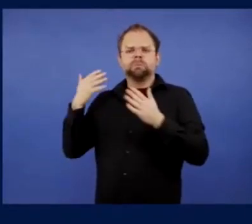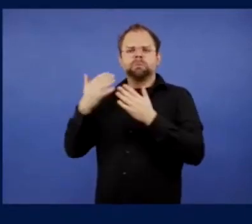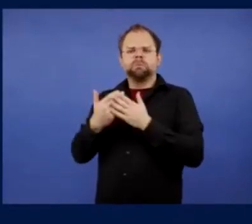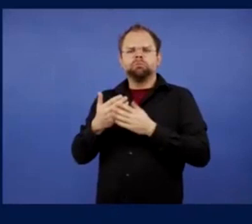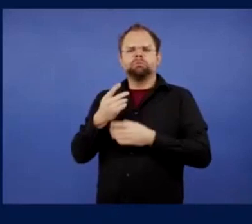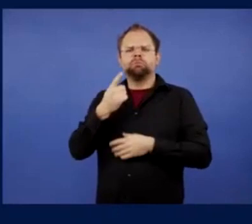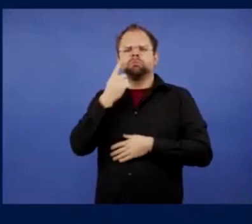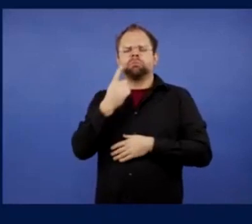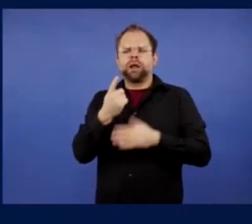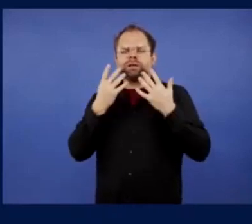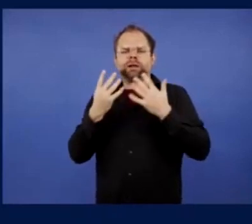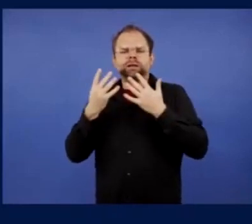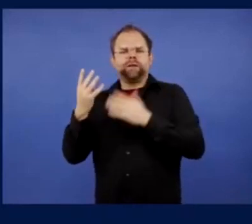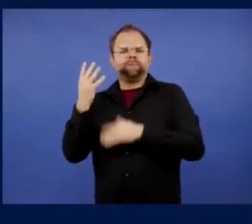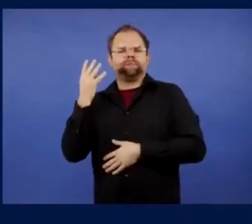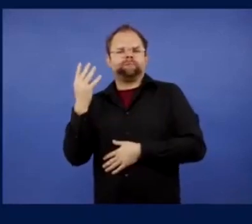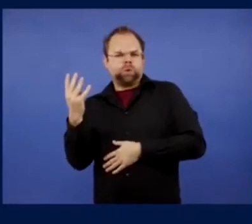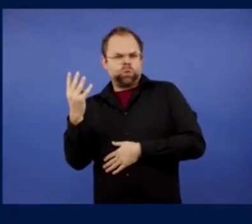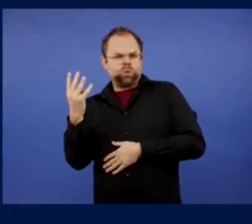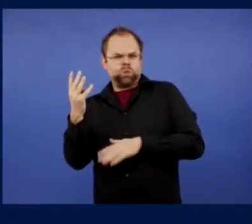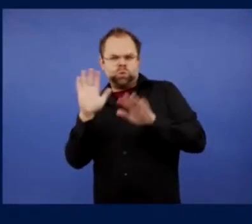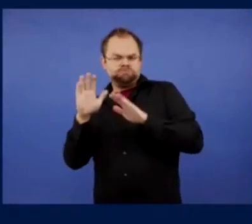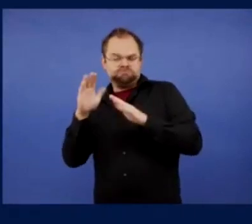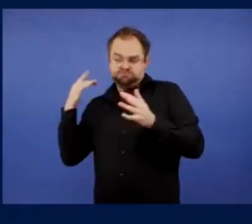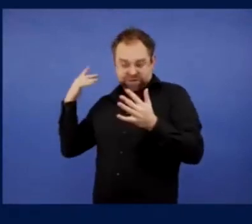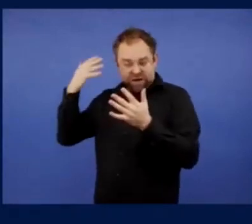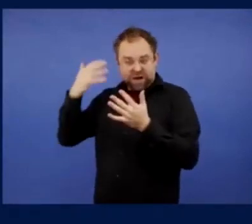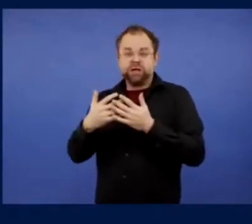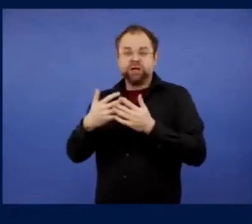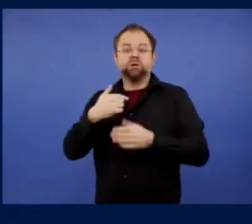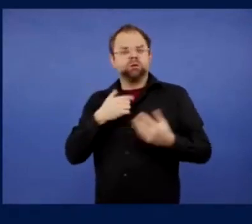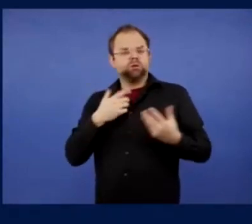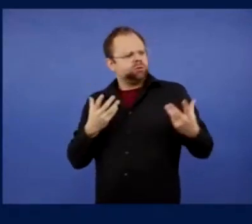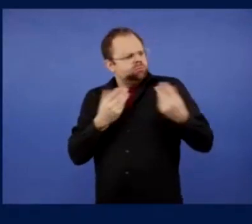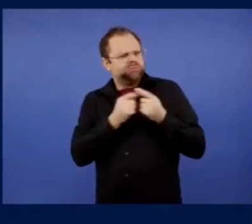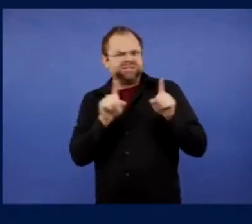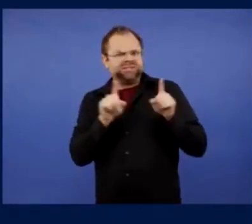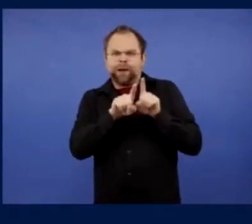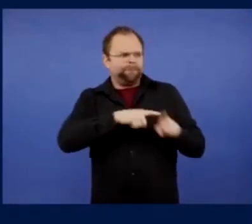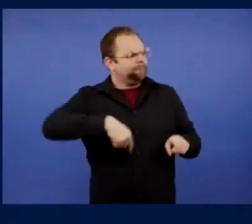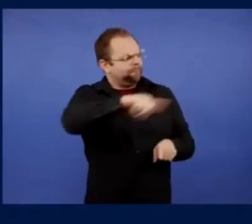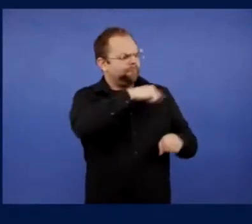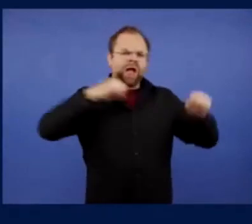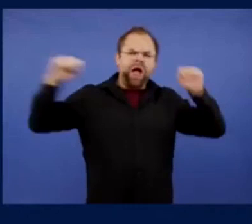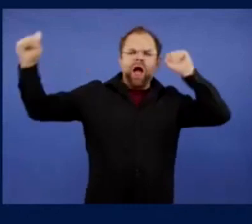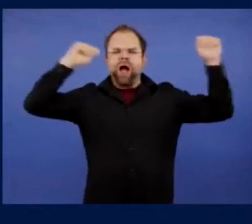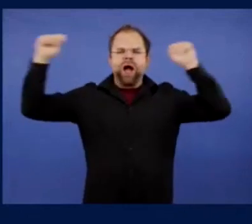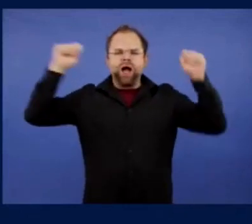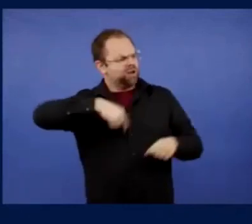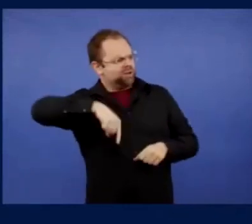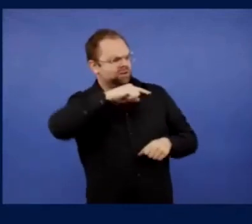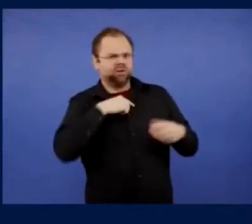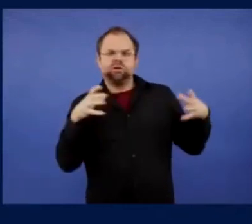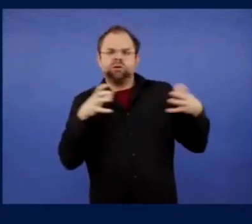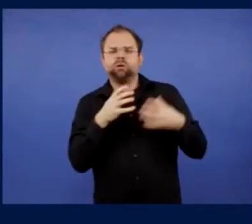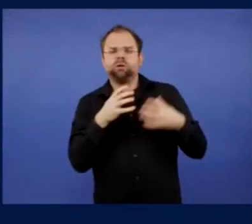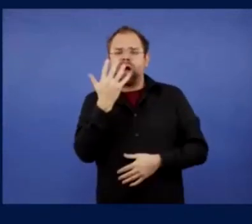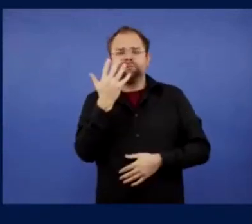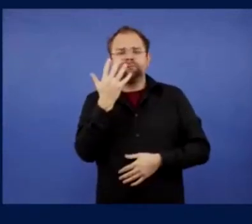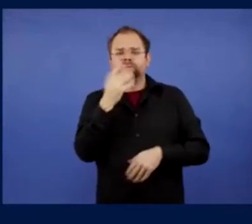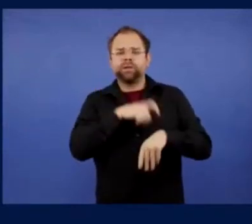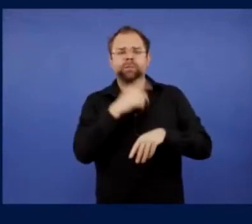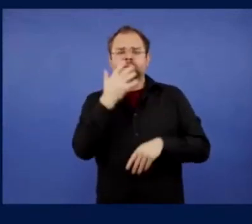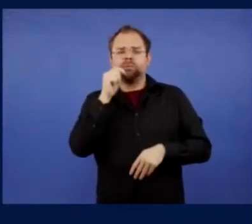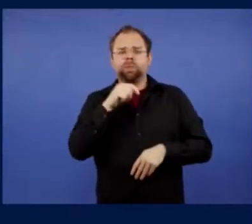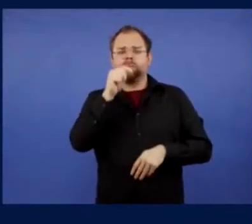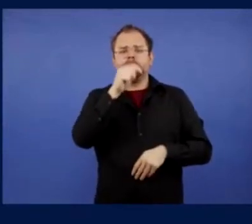Association. John Attenborough, a disabled Dundee fan. I'll make sure it's Dundee, not Dundee United, just in case I make that